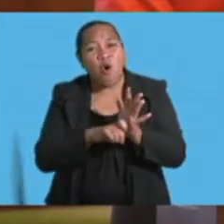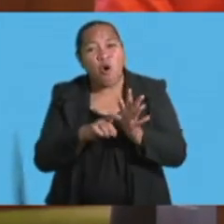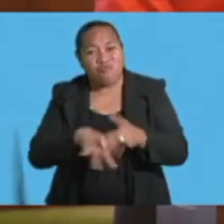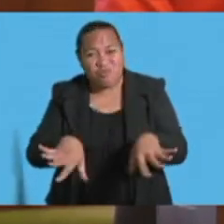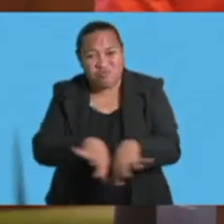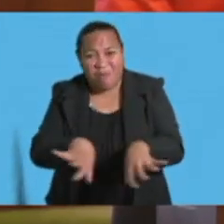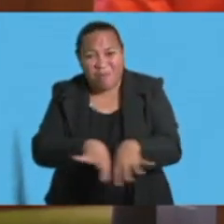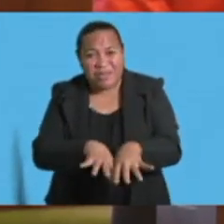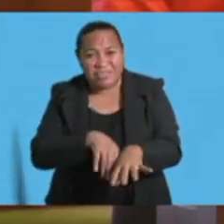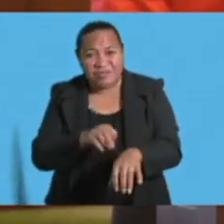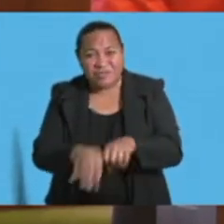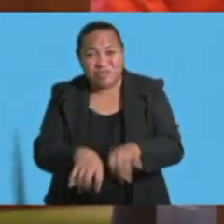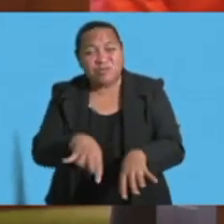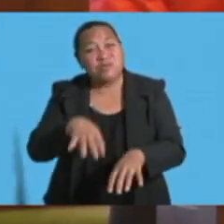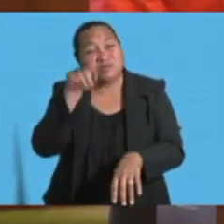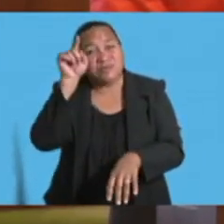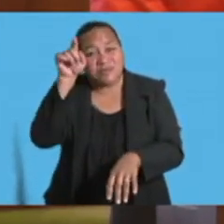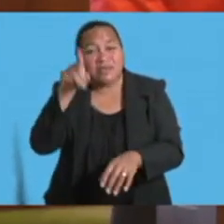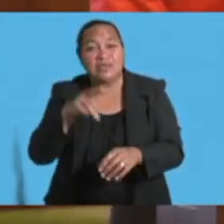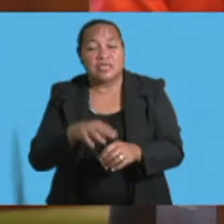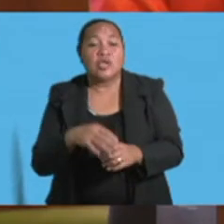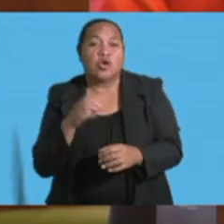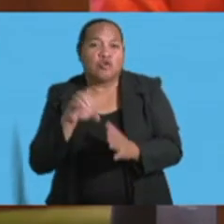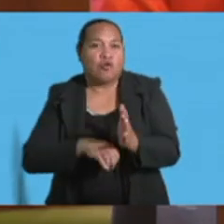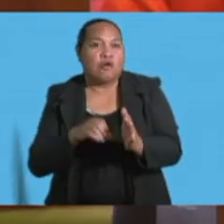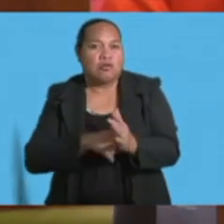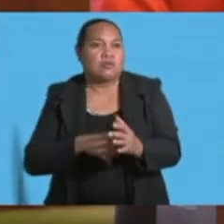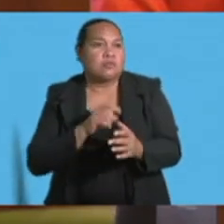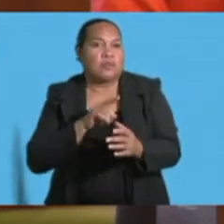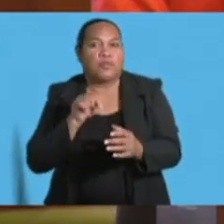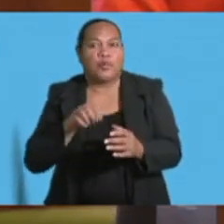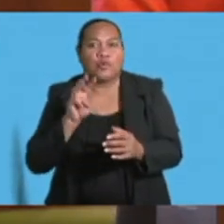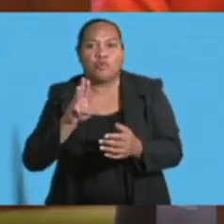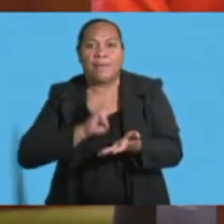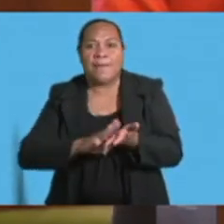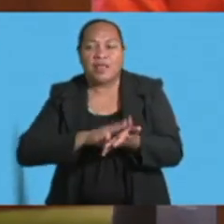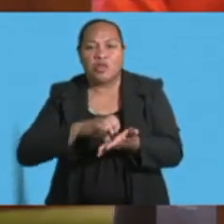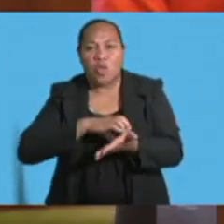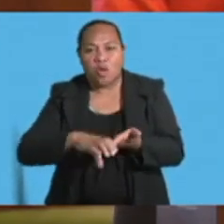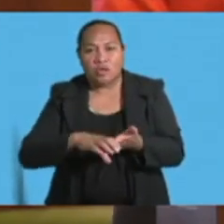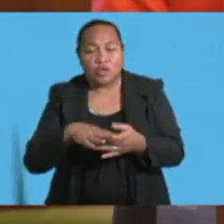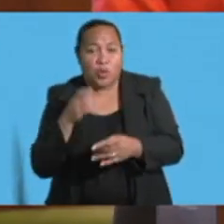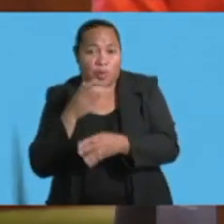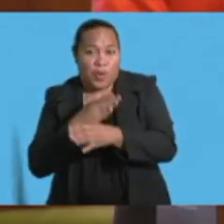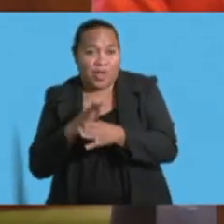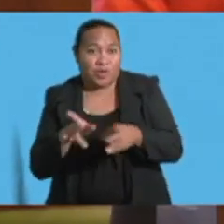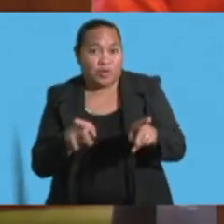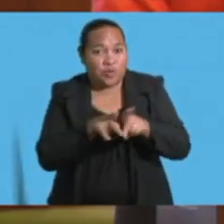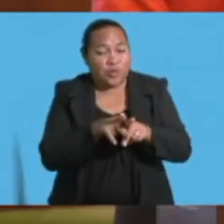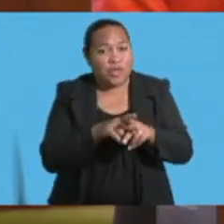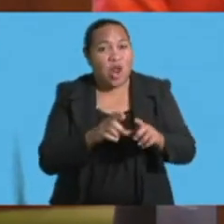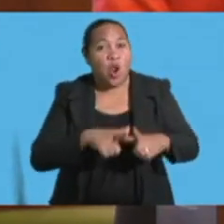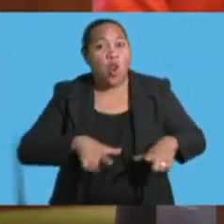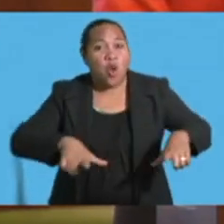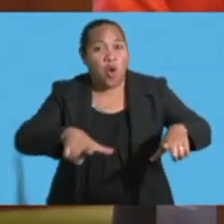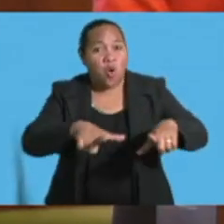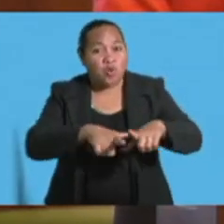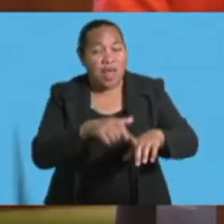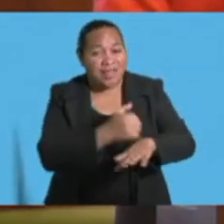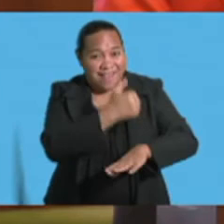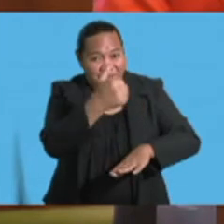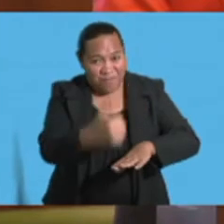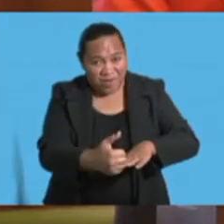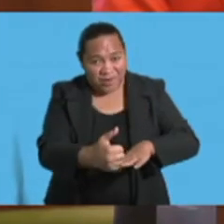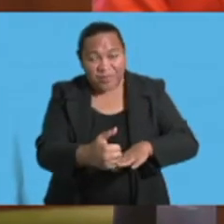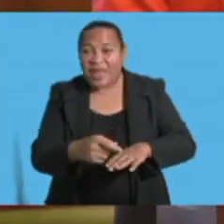at a cost of $3.3 million. The Ministry will work closely with the Ministry of Local Government and the Rural Authority to